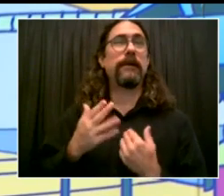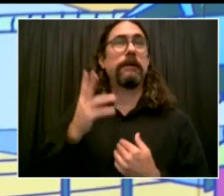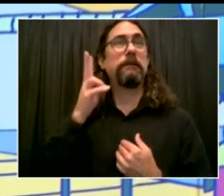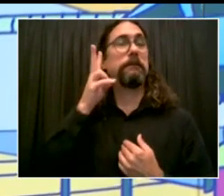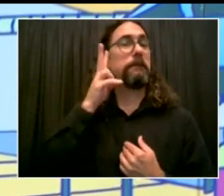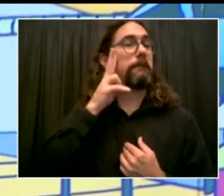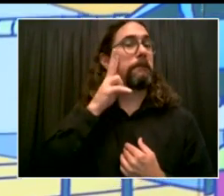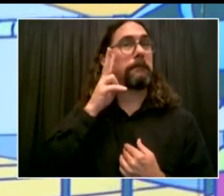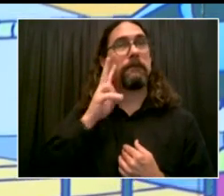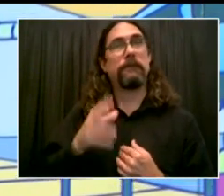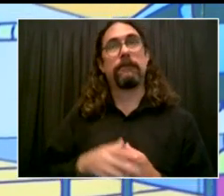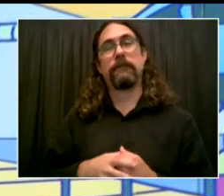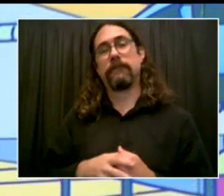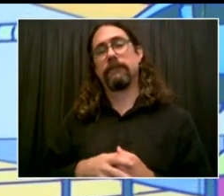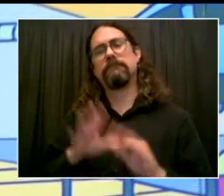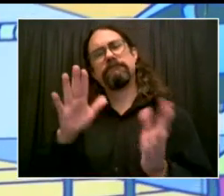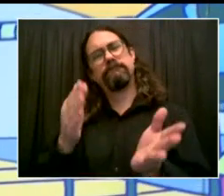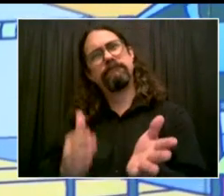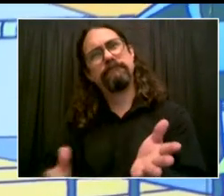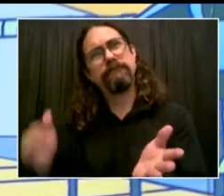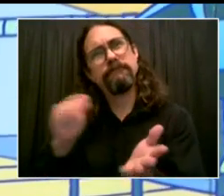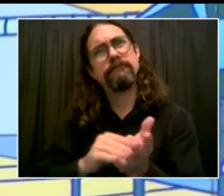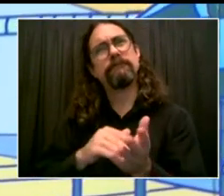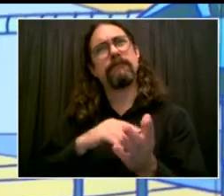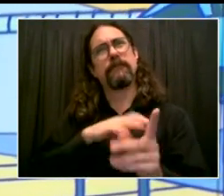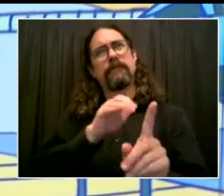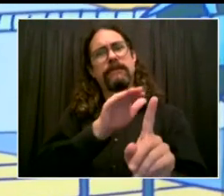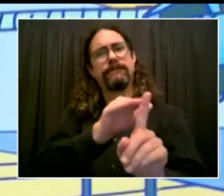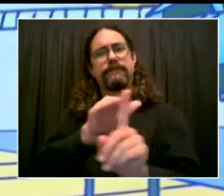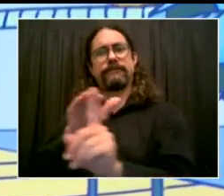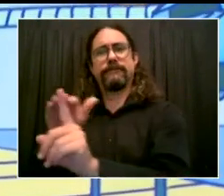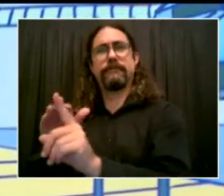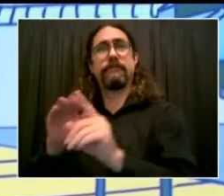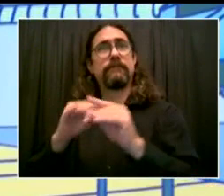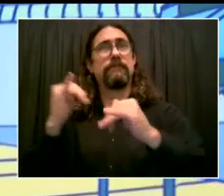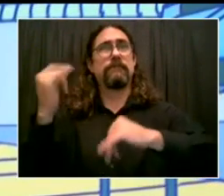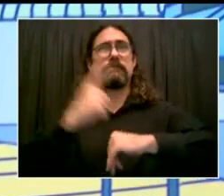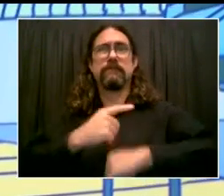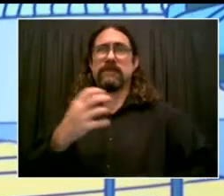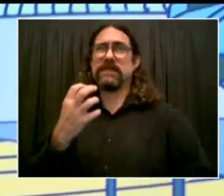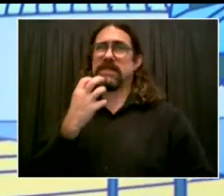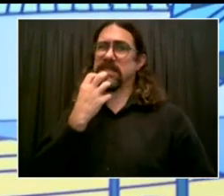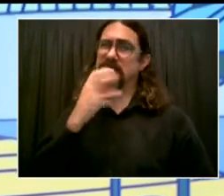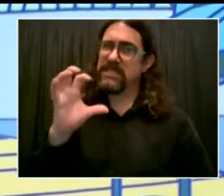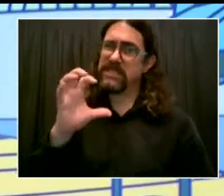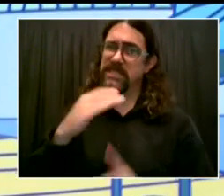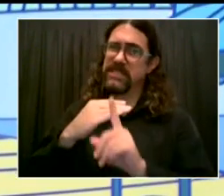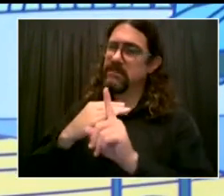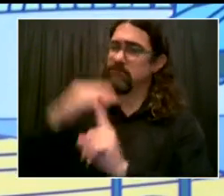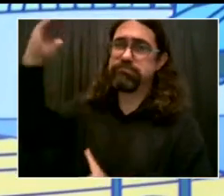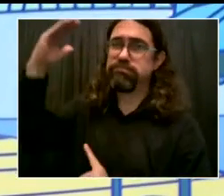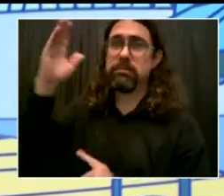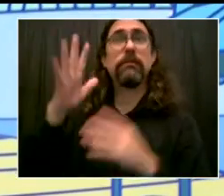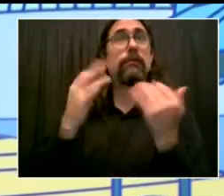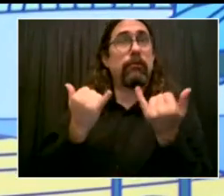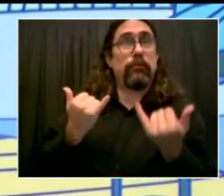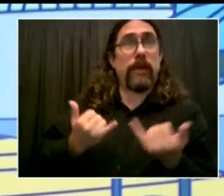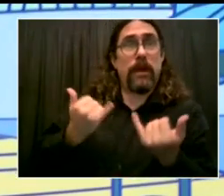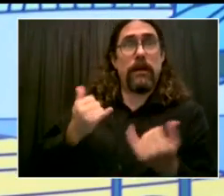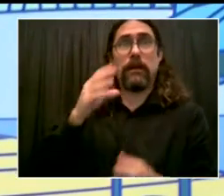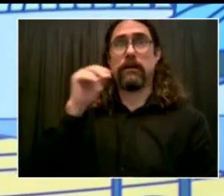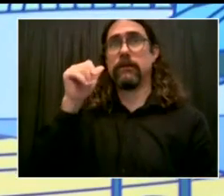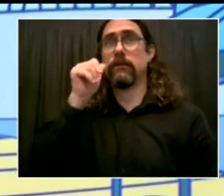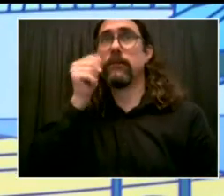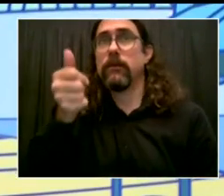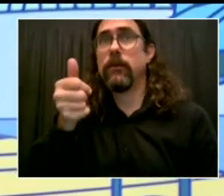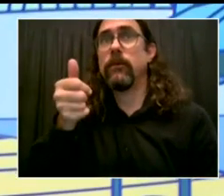Two more days of heat advisory. So, today, maximum of the heat index, that's the real feel, is going to be up